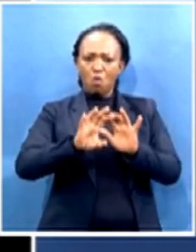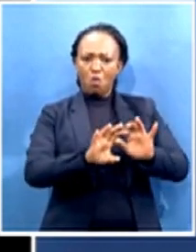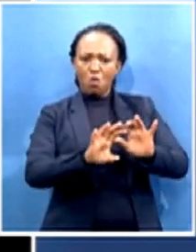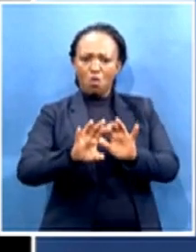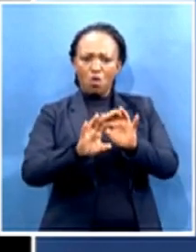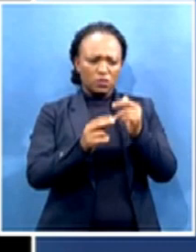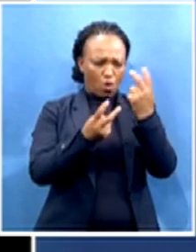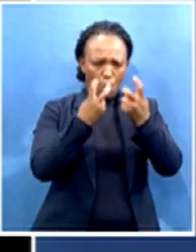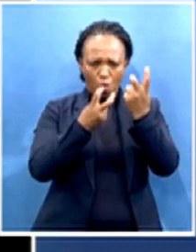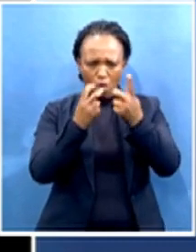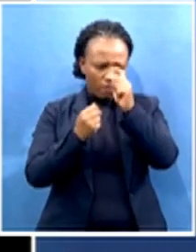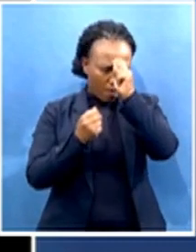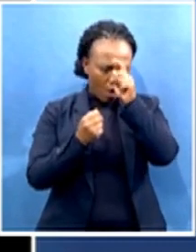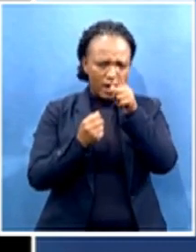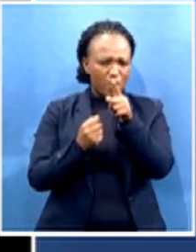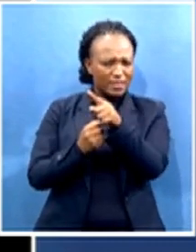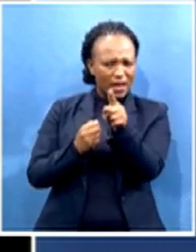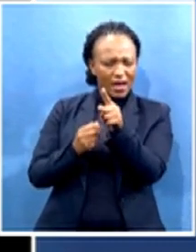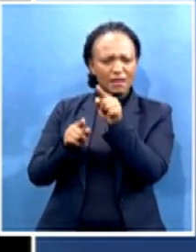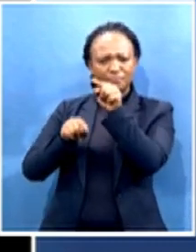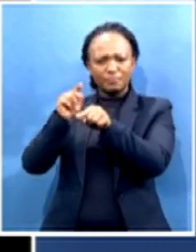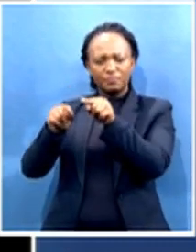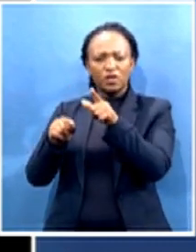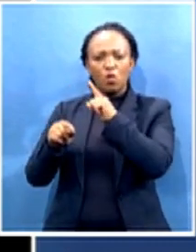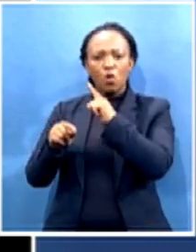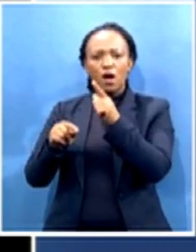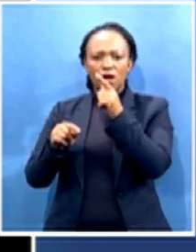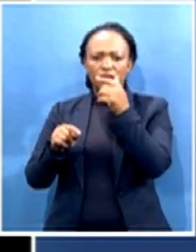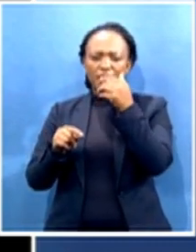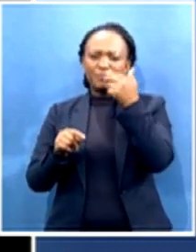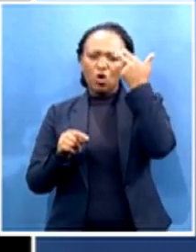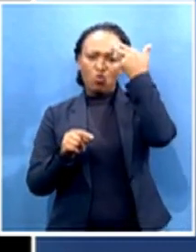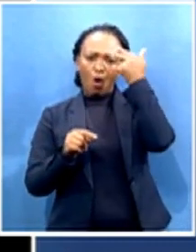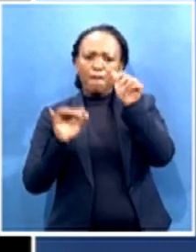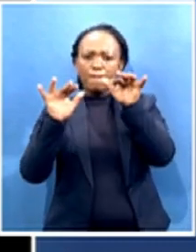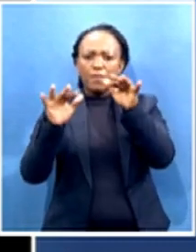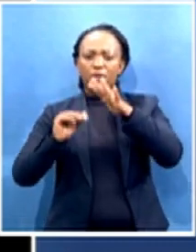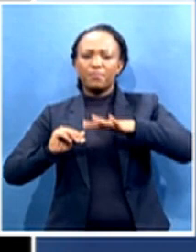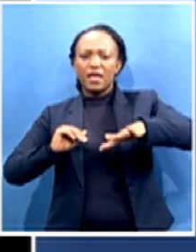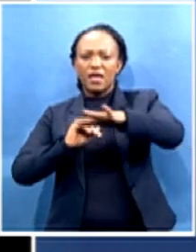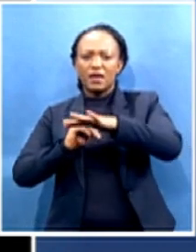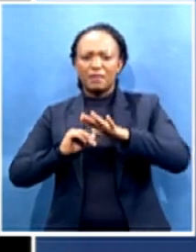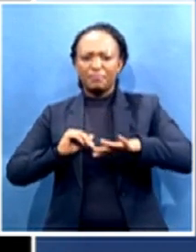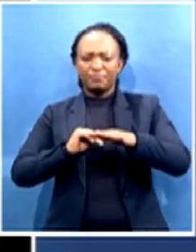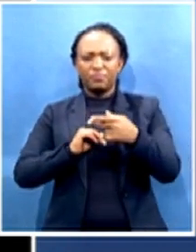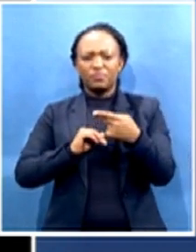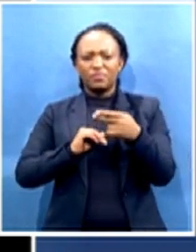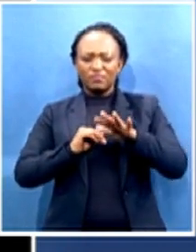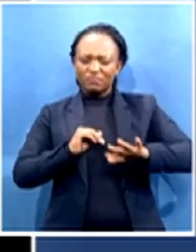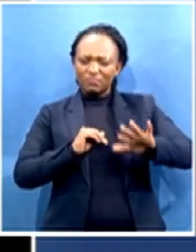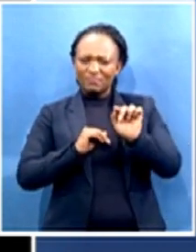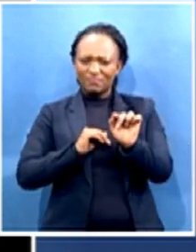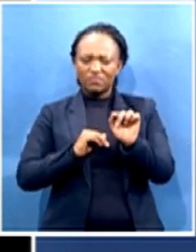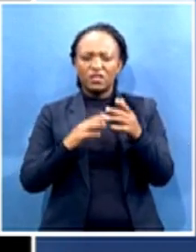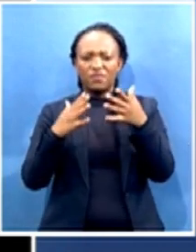robing the people around the area of Zanuspray. It is also alleged that about 9 boys